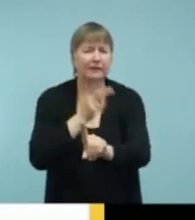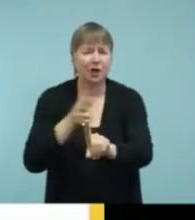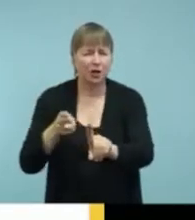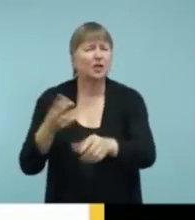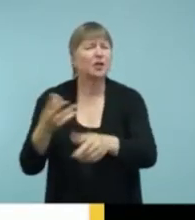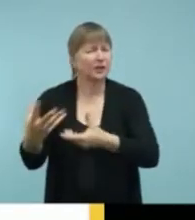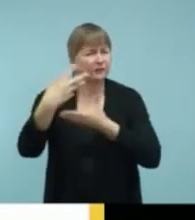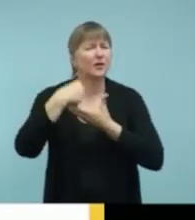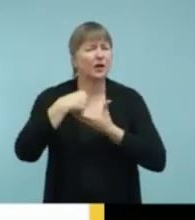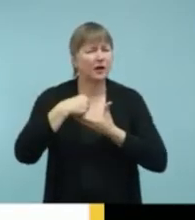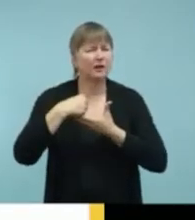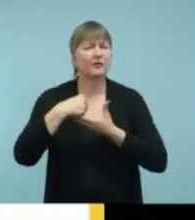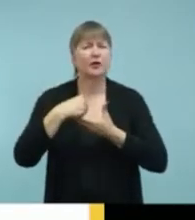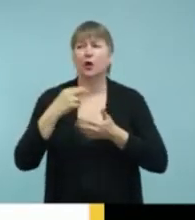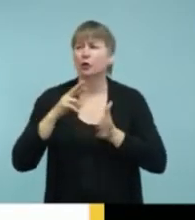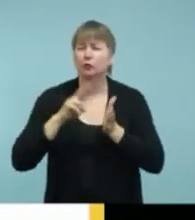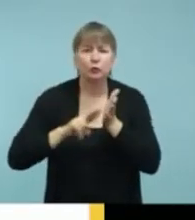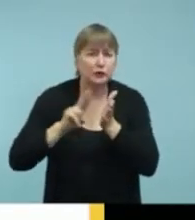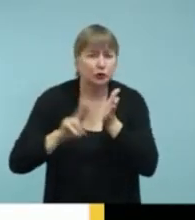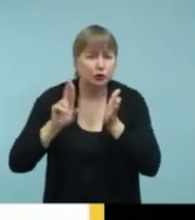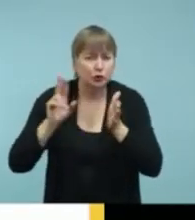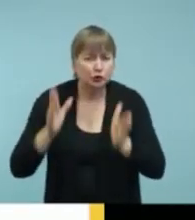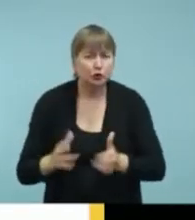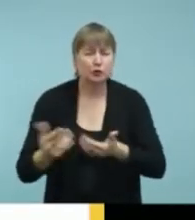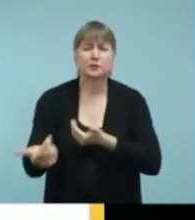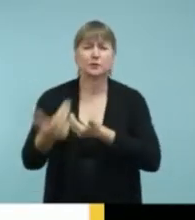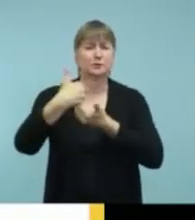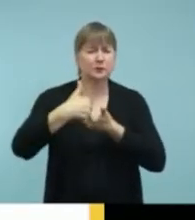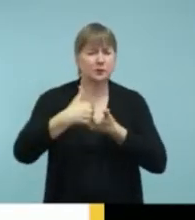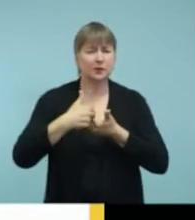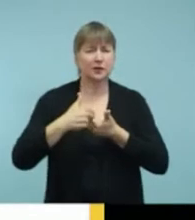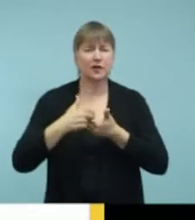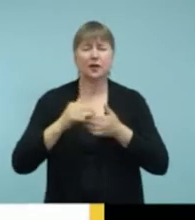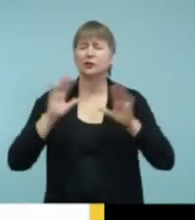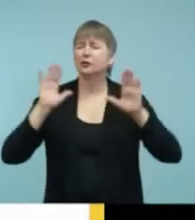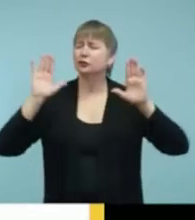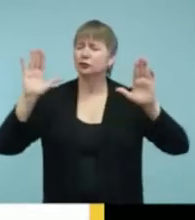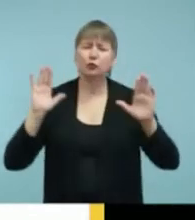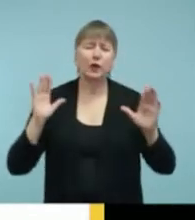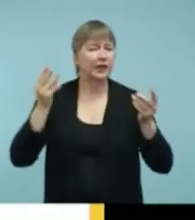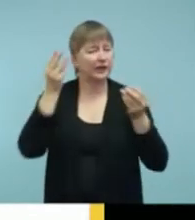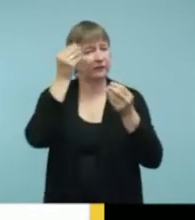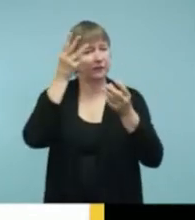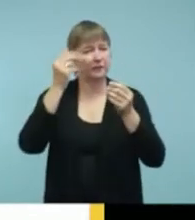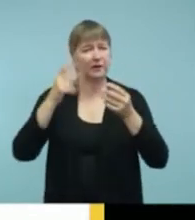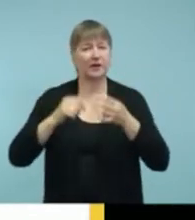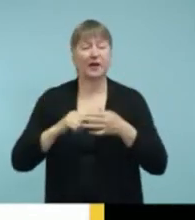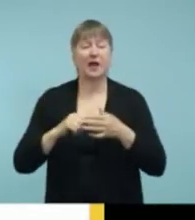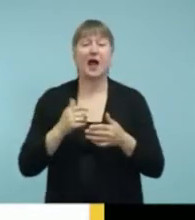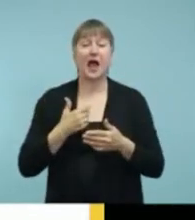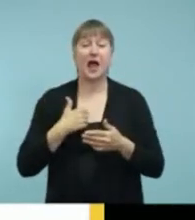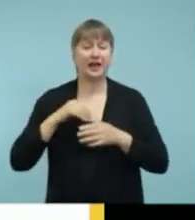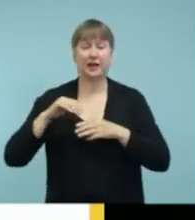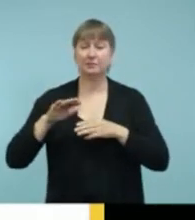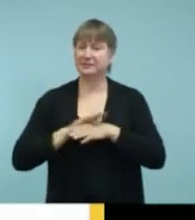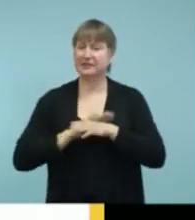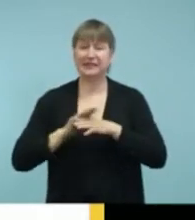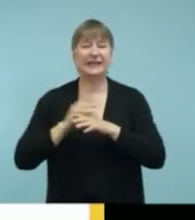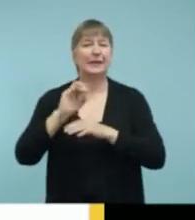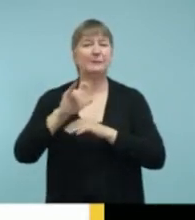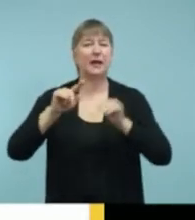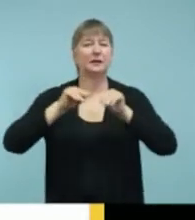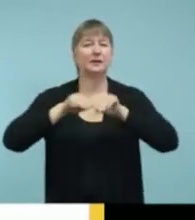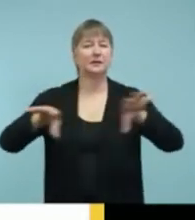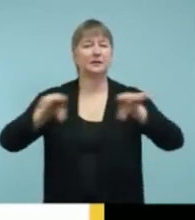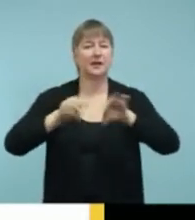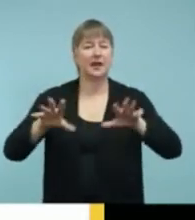really great information. Um, we have a very active, listserv. So we have an email list and people ask